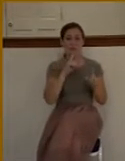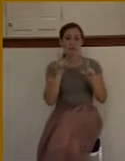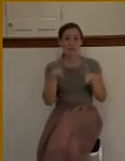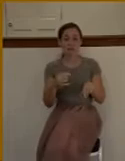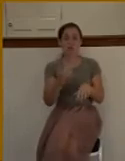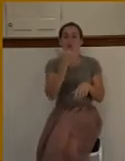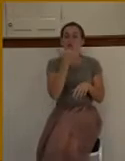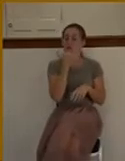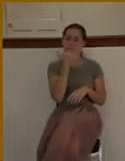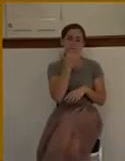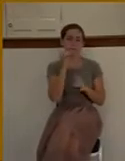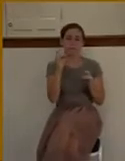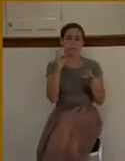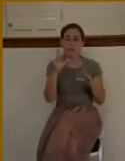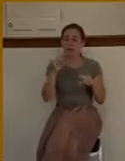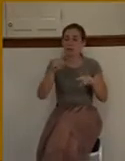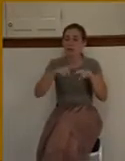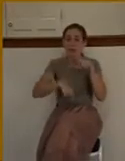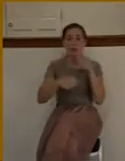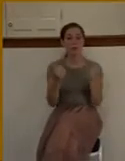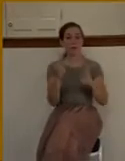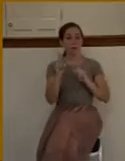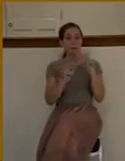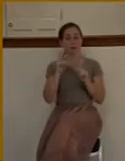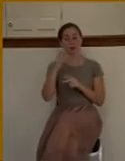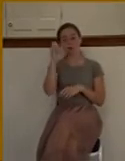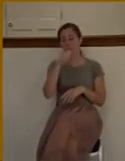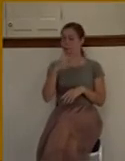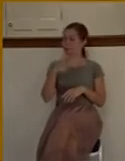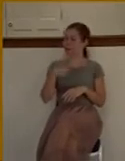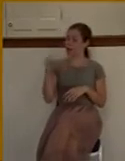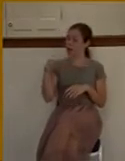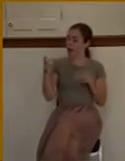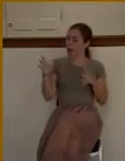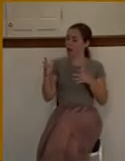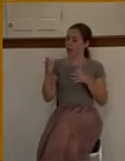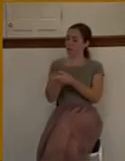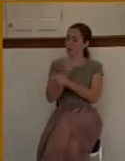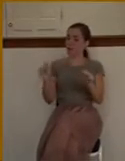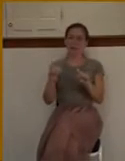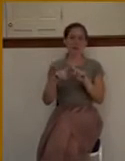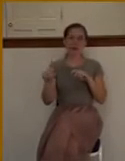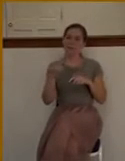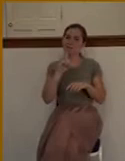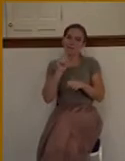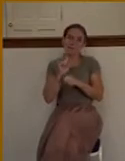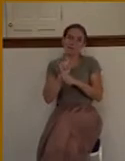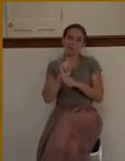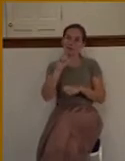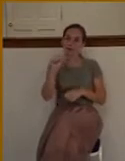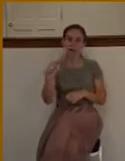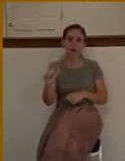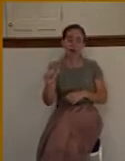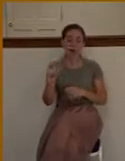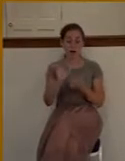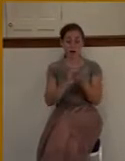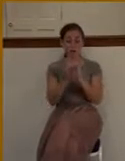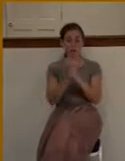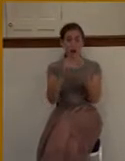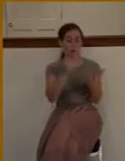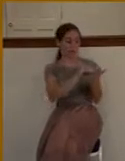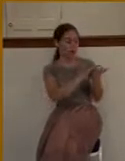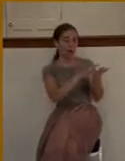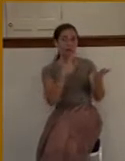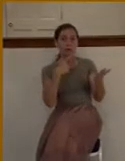Many people think that they're saved, but they're not. But the Bible says, many will come to me in that day and say,